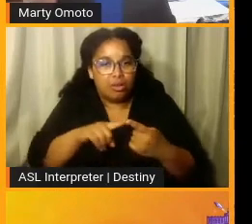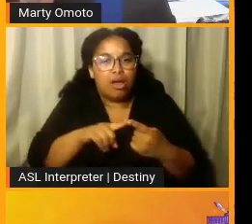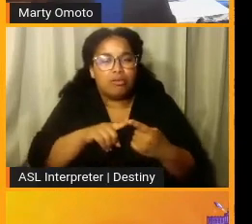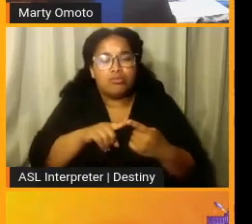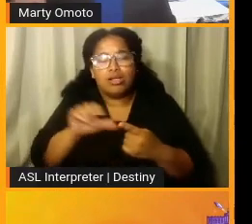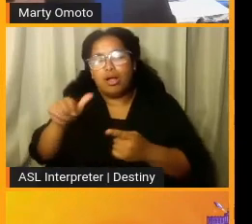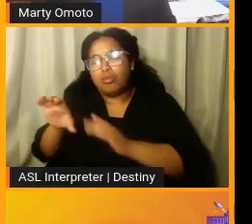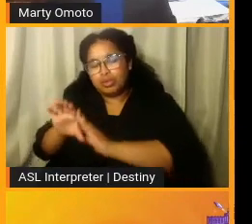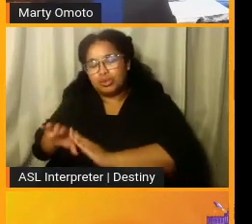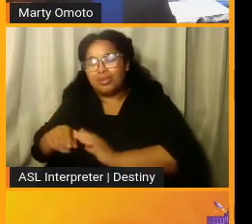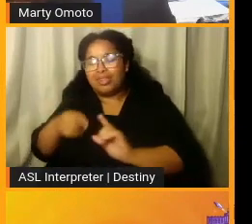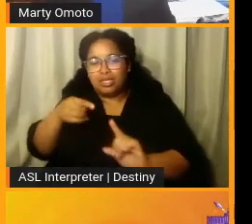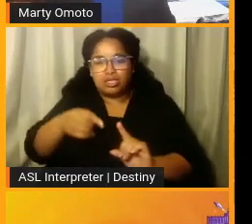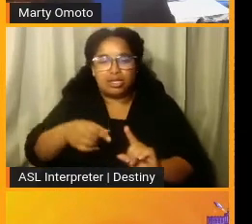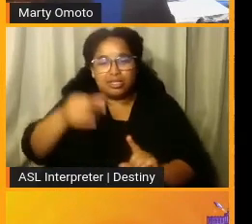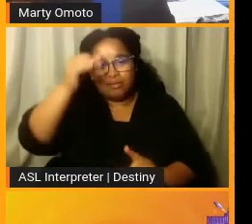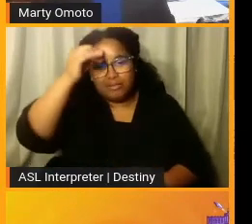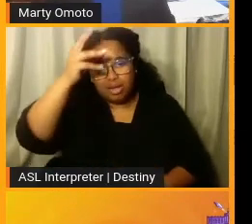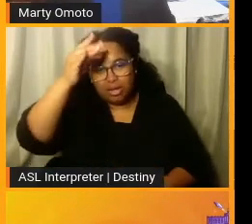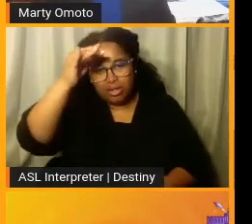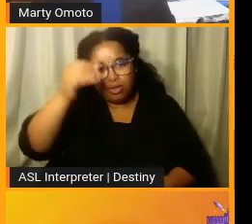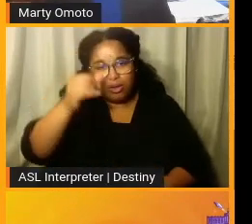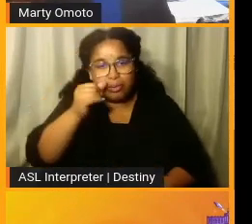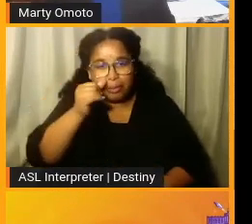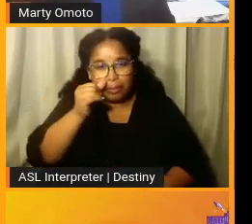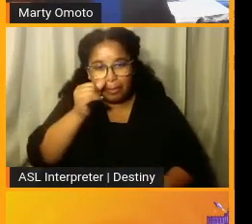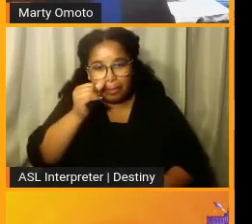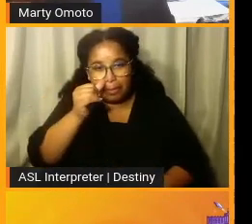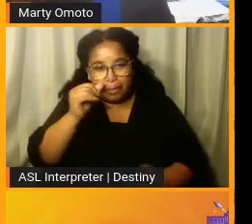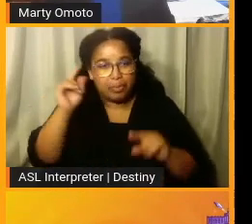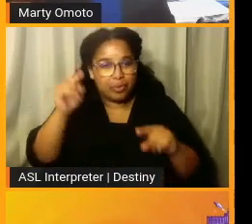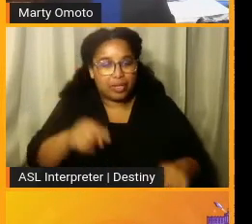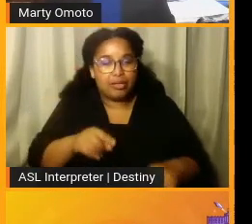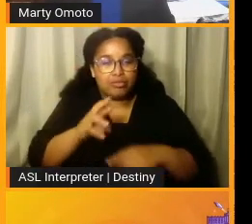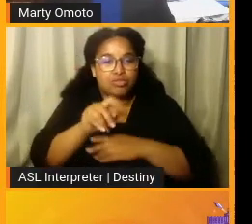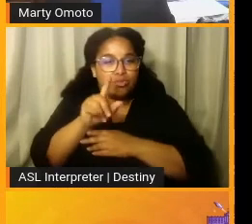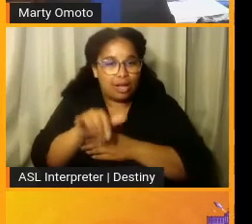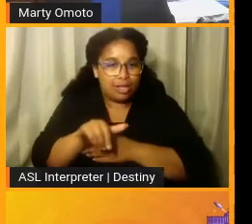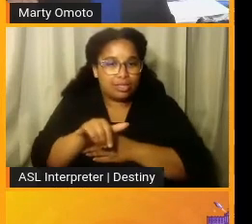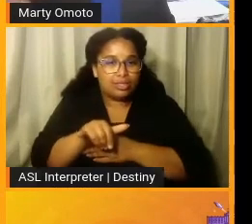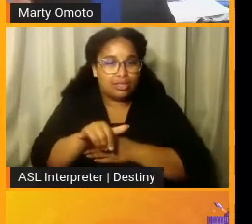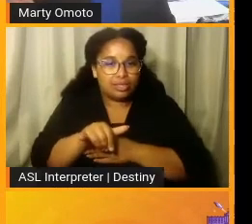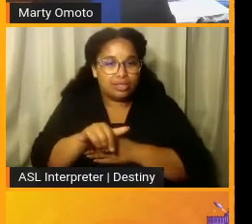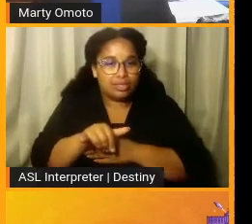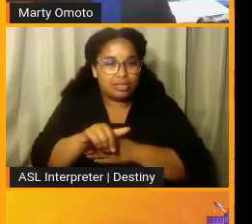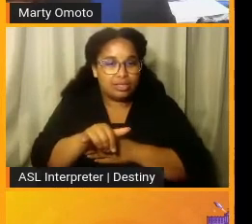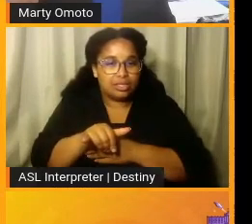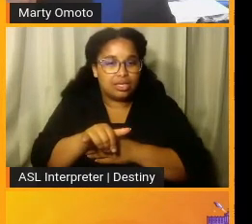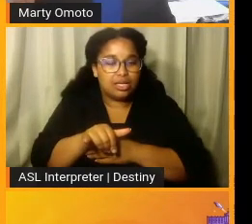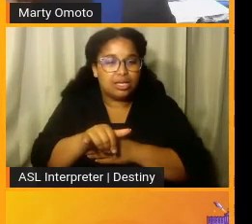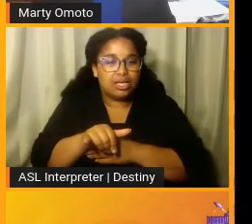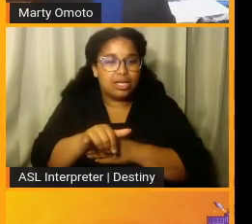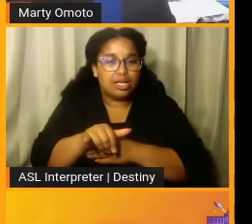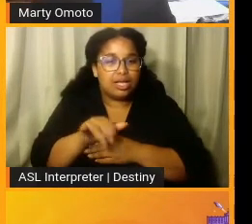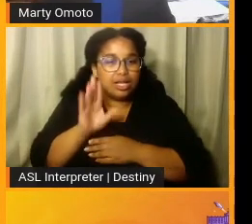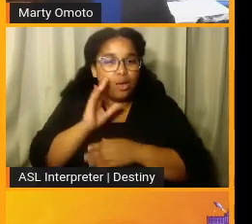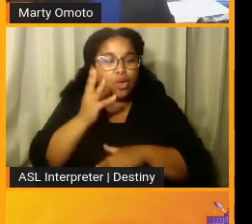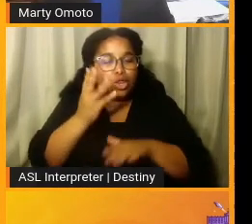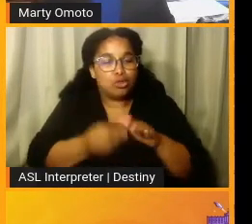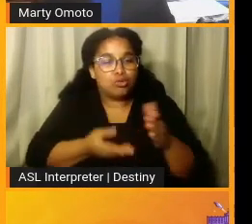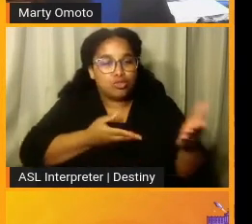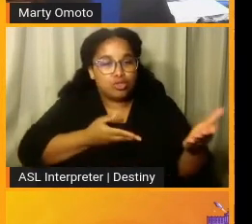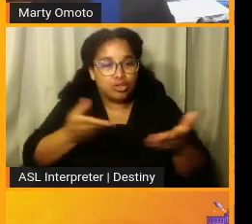this is a picture of a father who came to that rally and they were going to lose the services